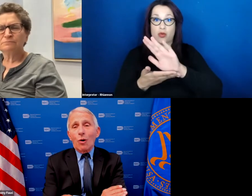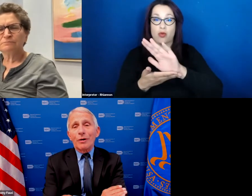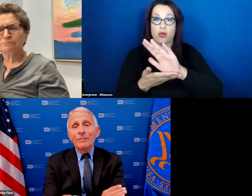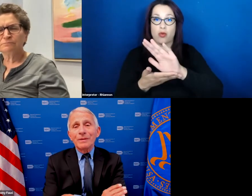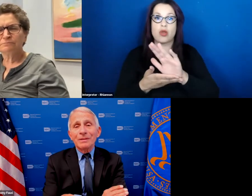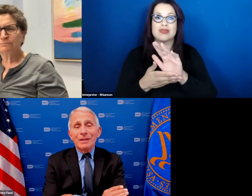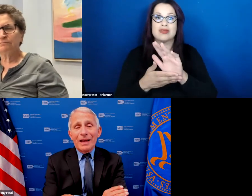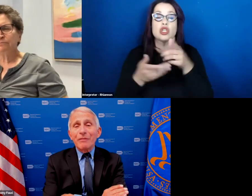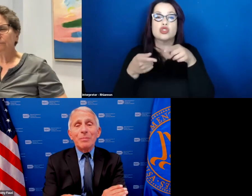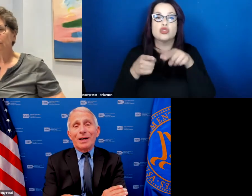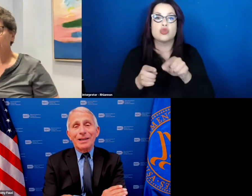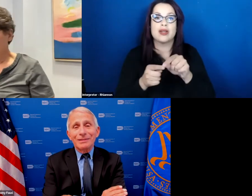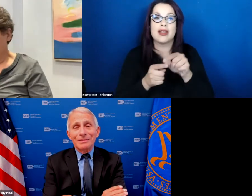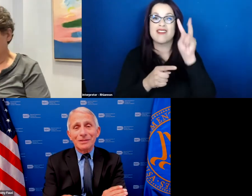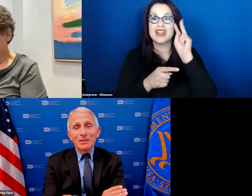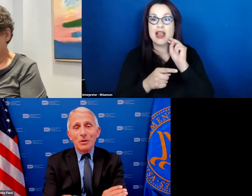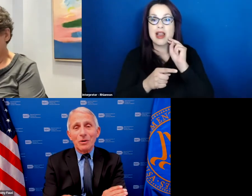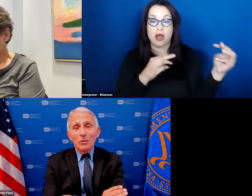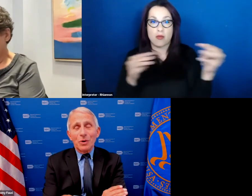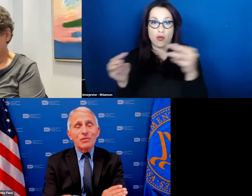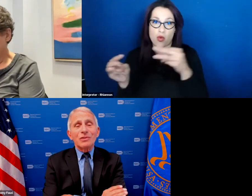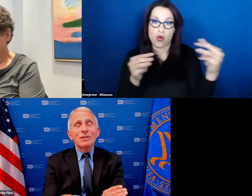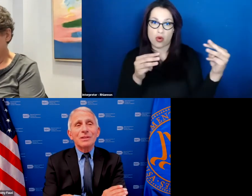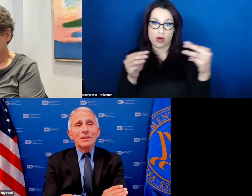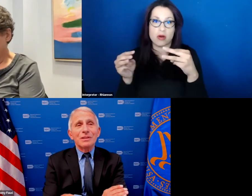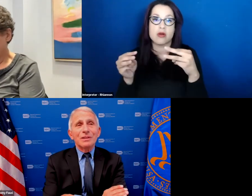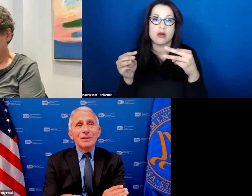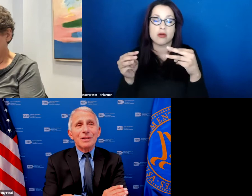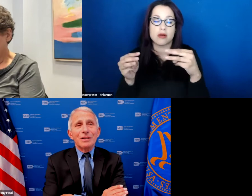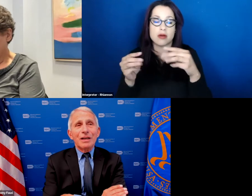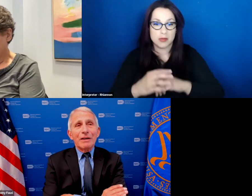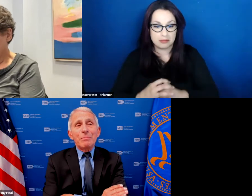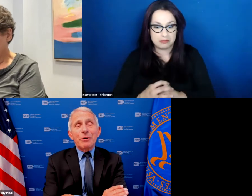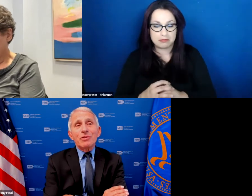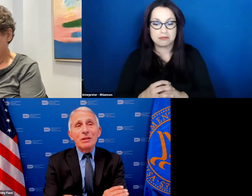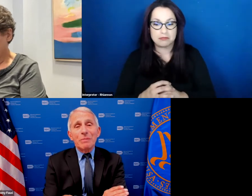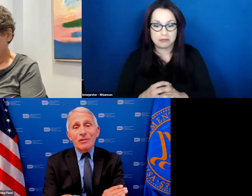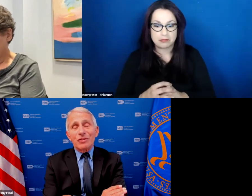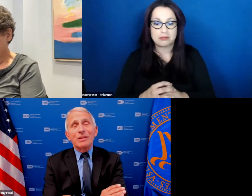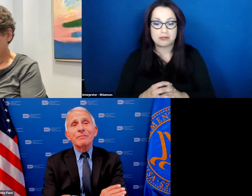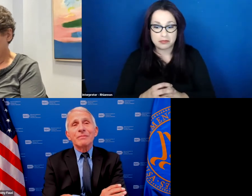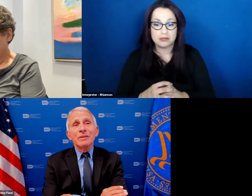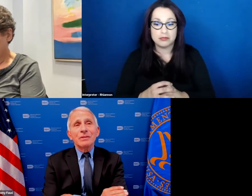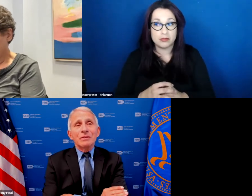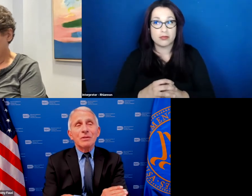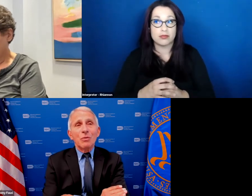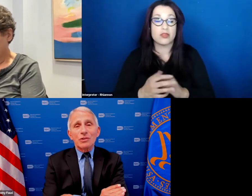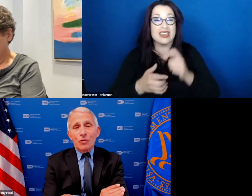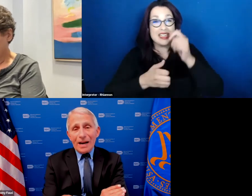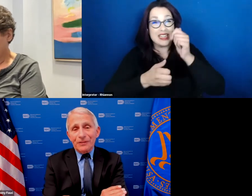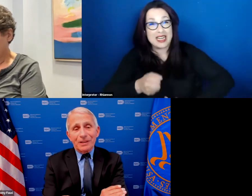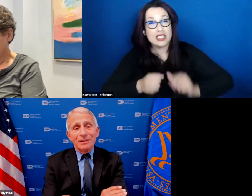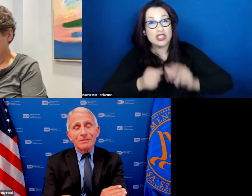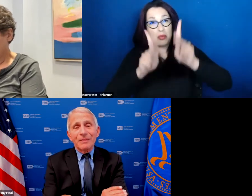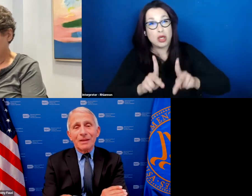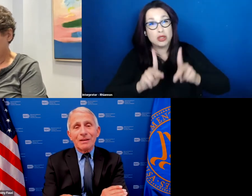war and everybody was every person in medicine was